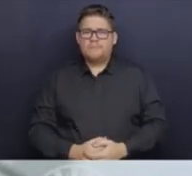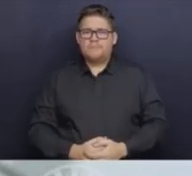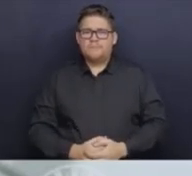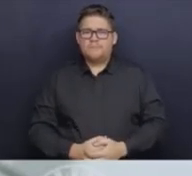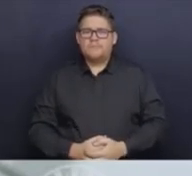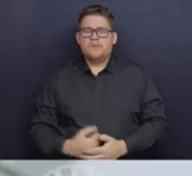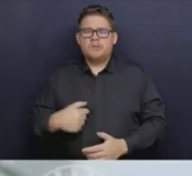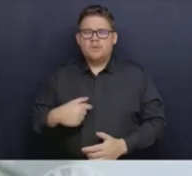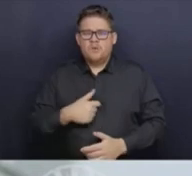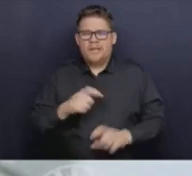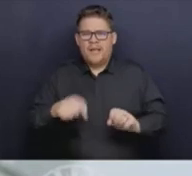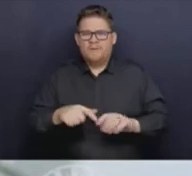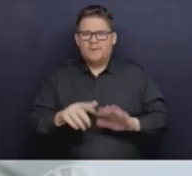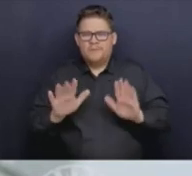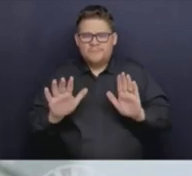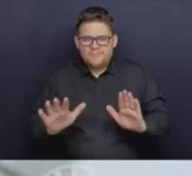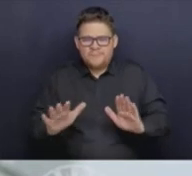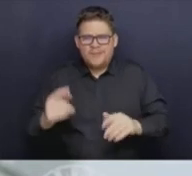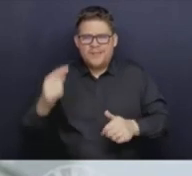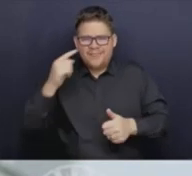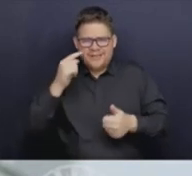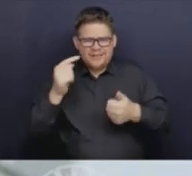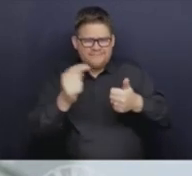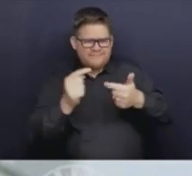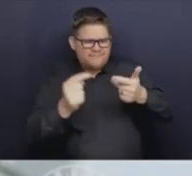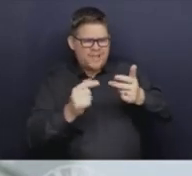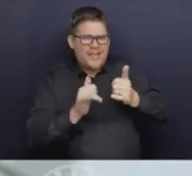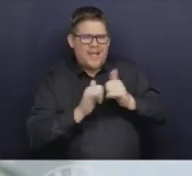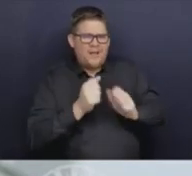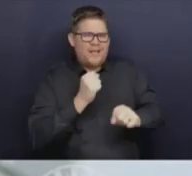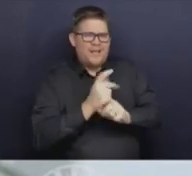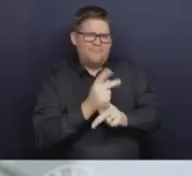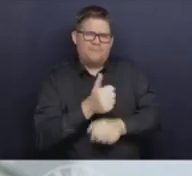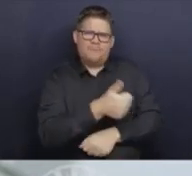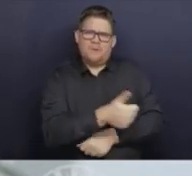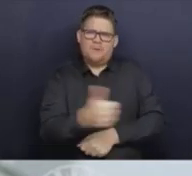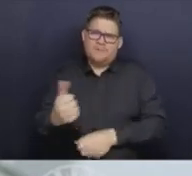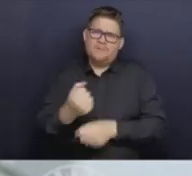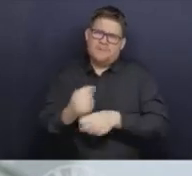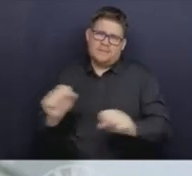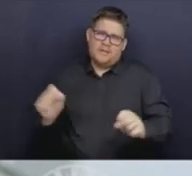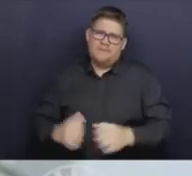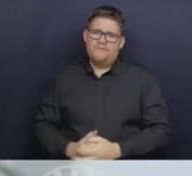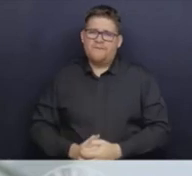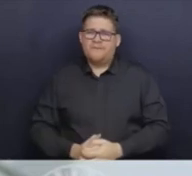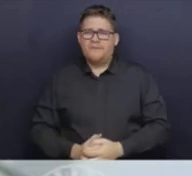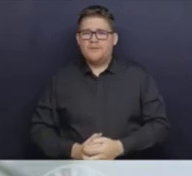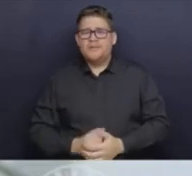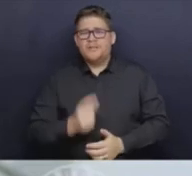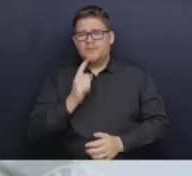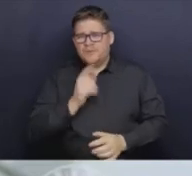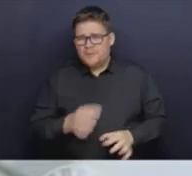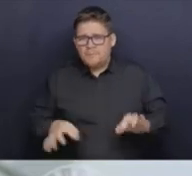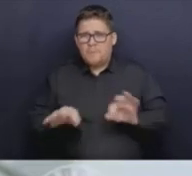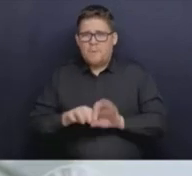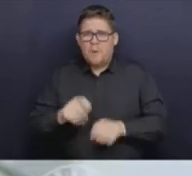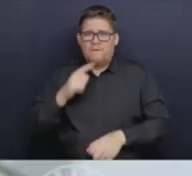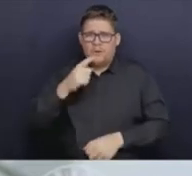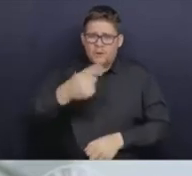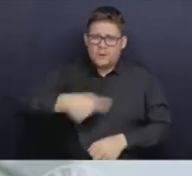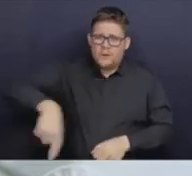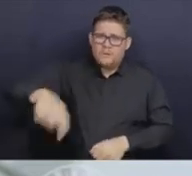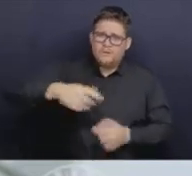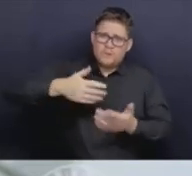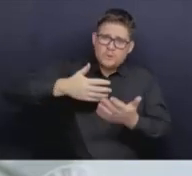the things that we need to do. And it is incredibly important for us to get together, to be together, to go to work, to have